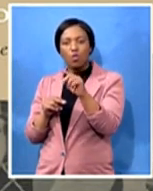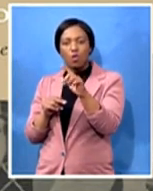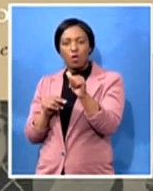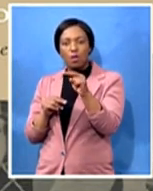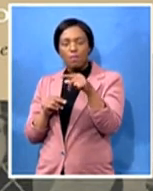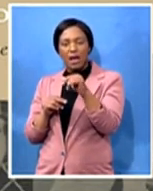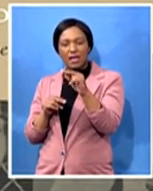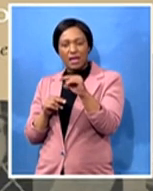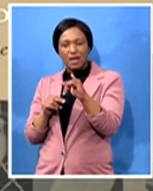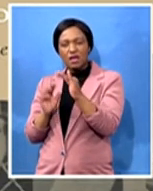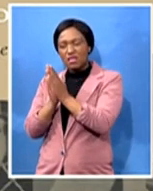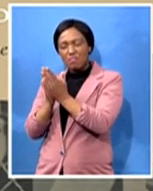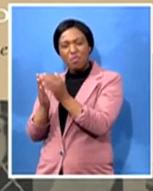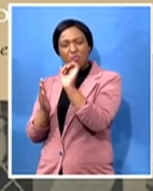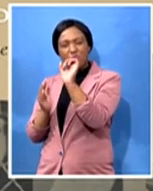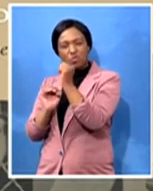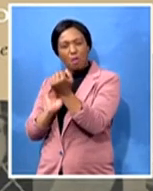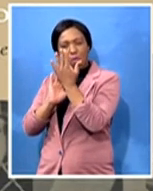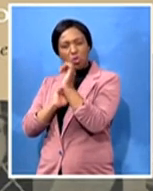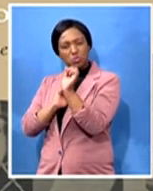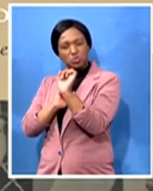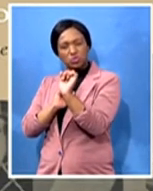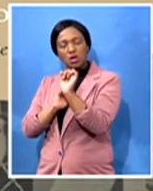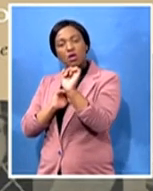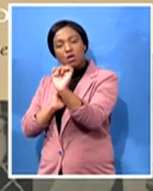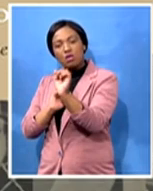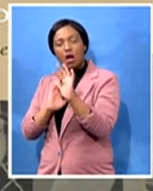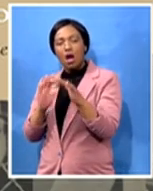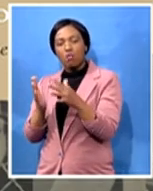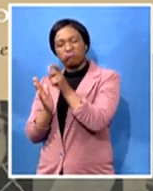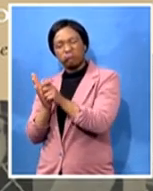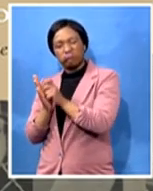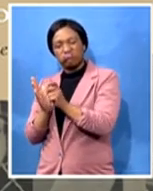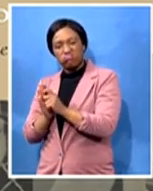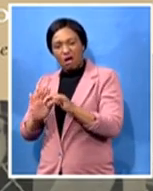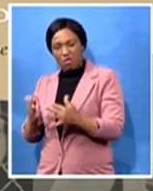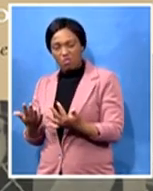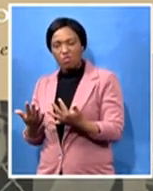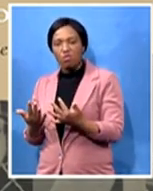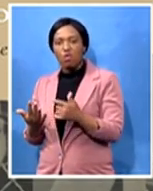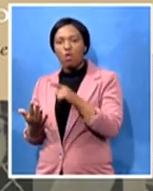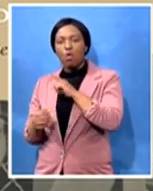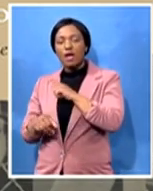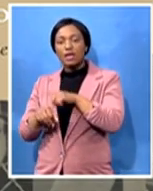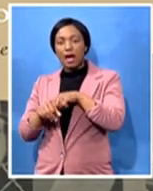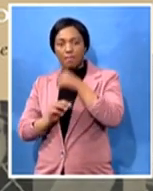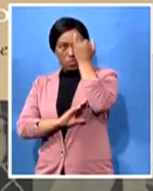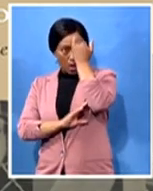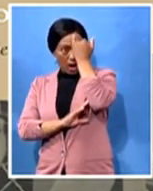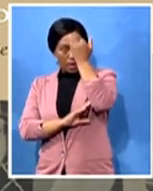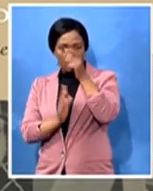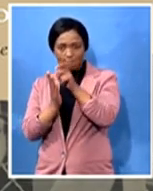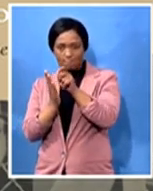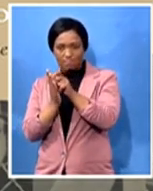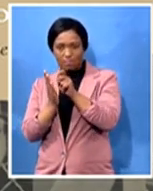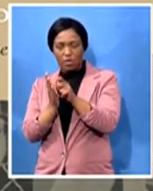any preconceived ideas as you were about to embark on this uh writing this book and did